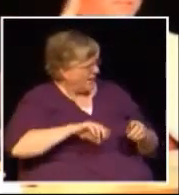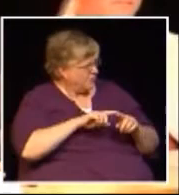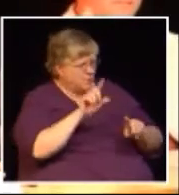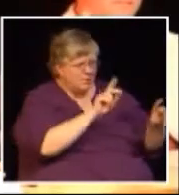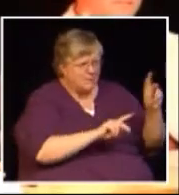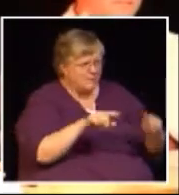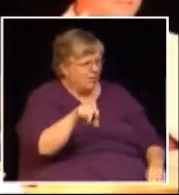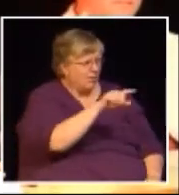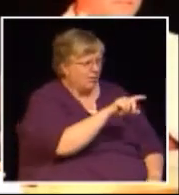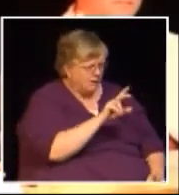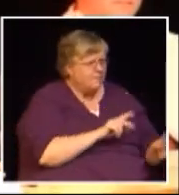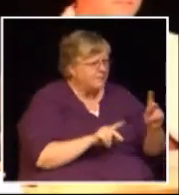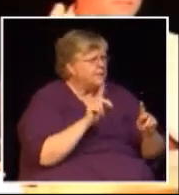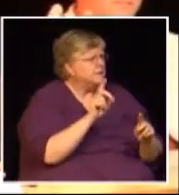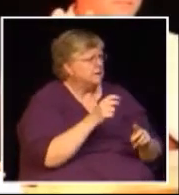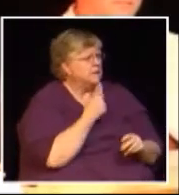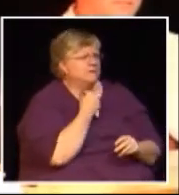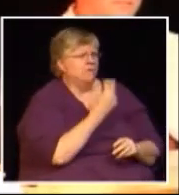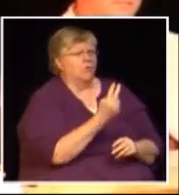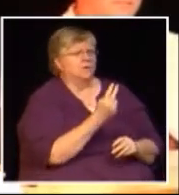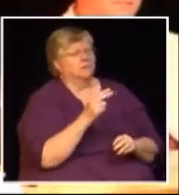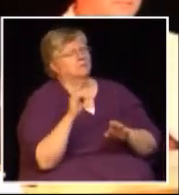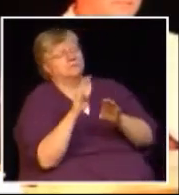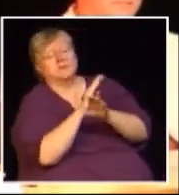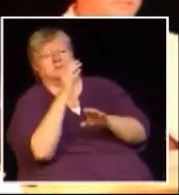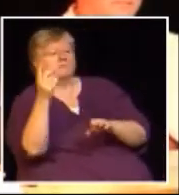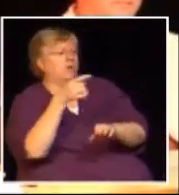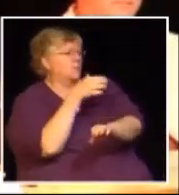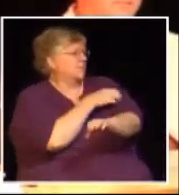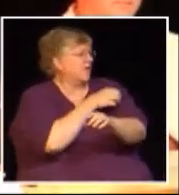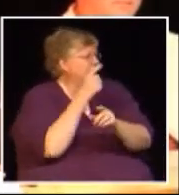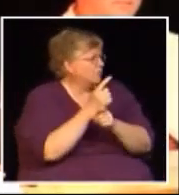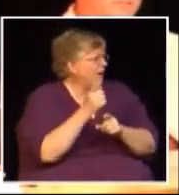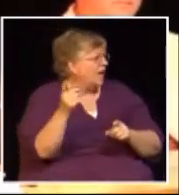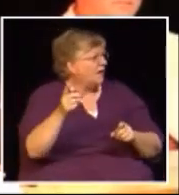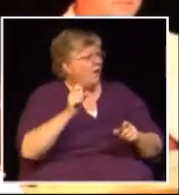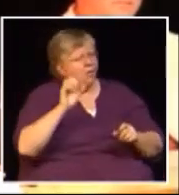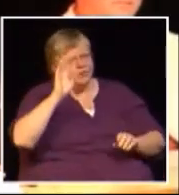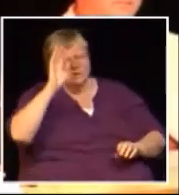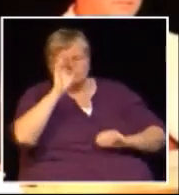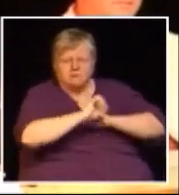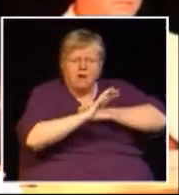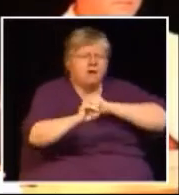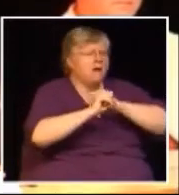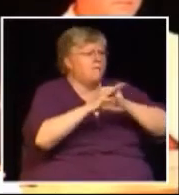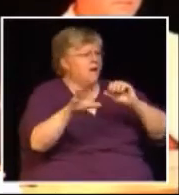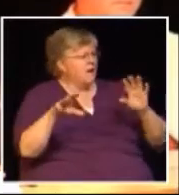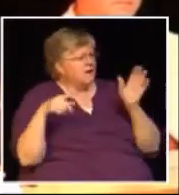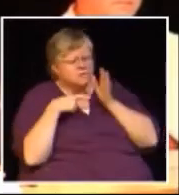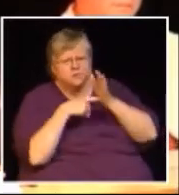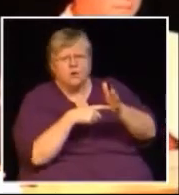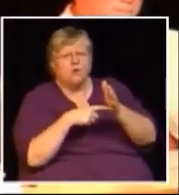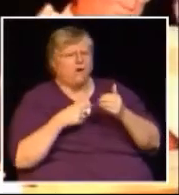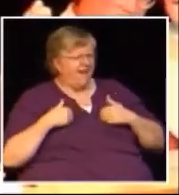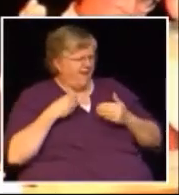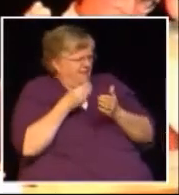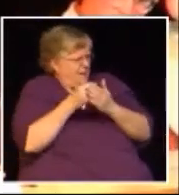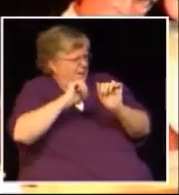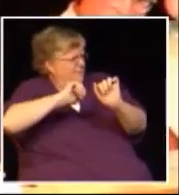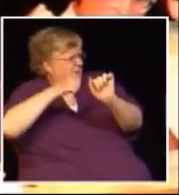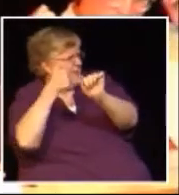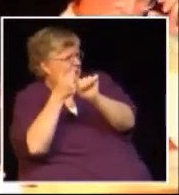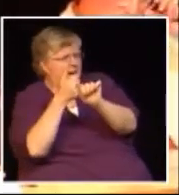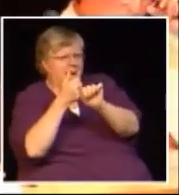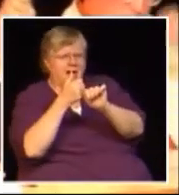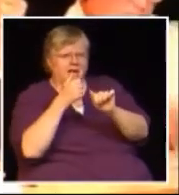be good for the people and the people need a voice business always has a voice they always have a voice and they have the